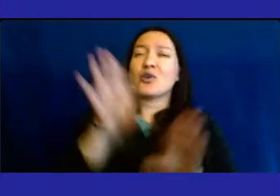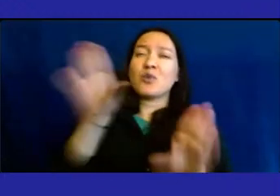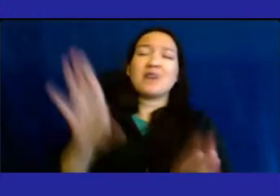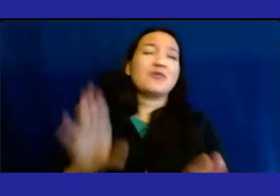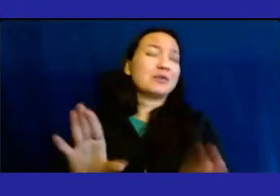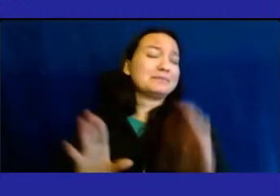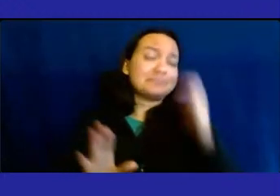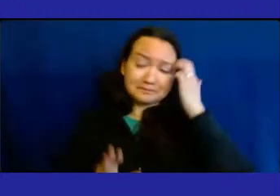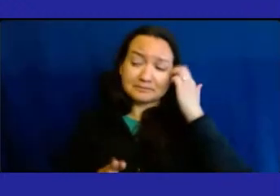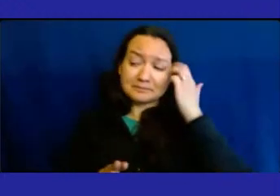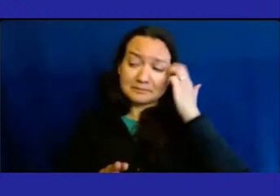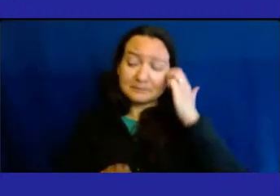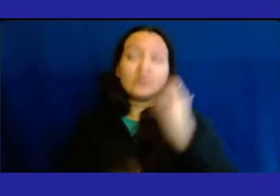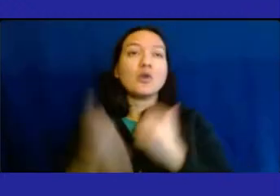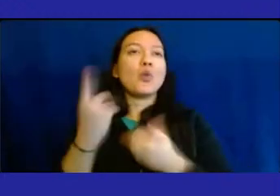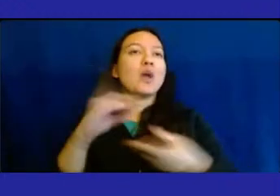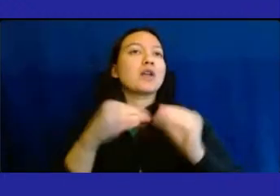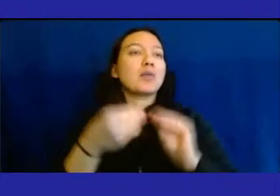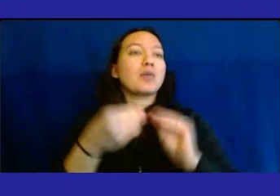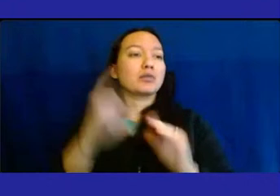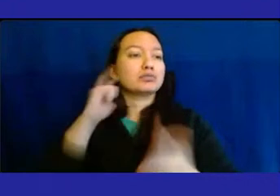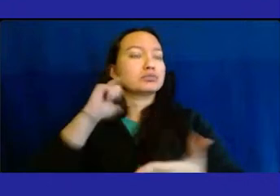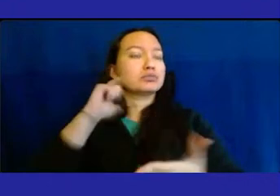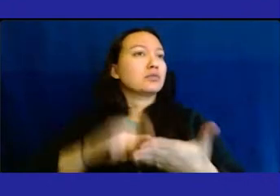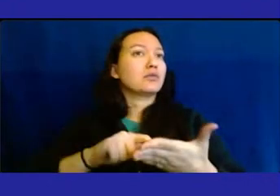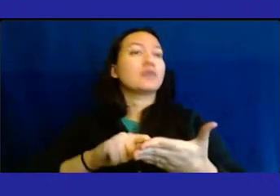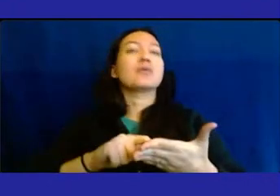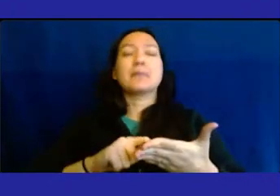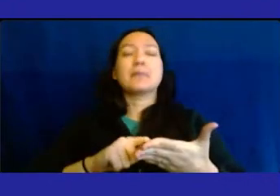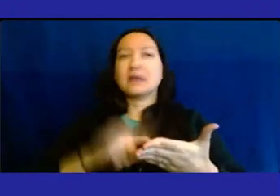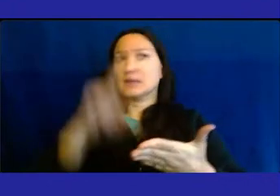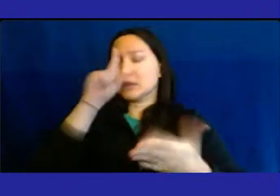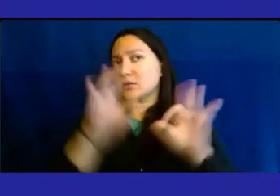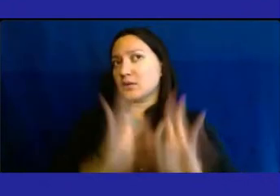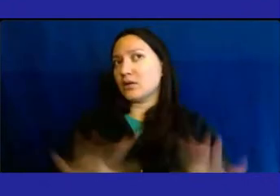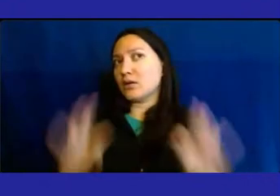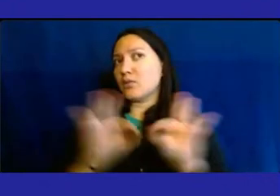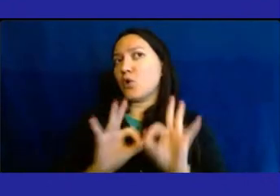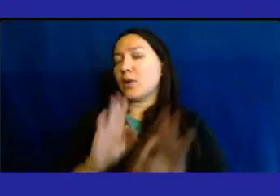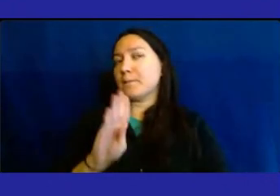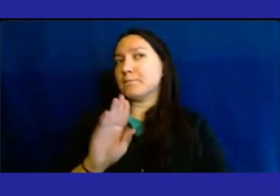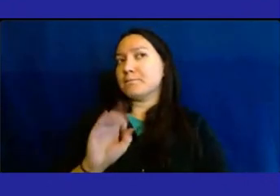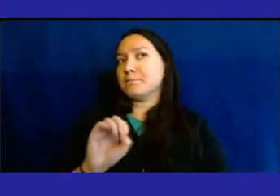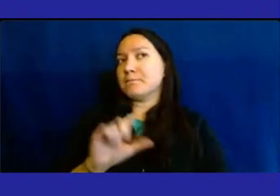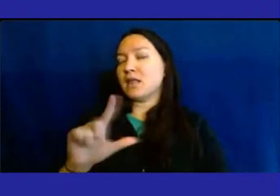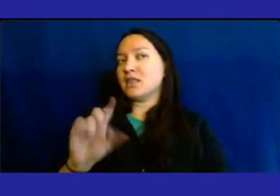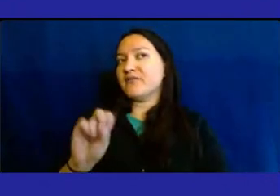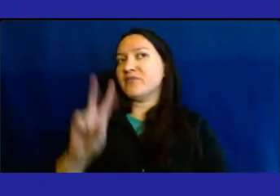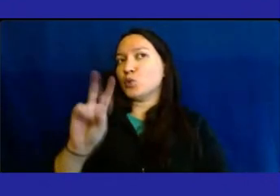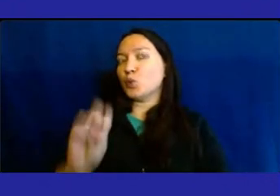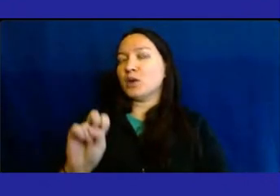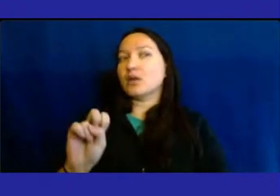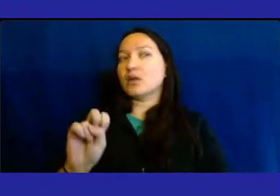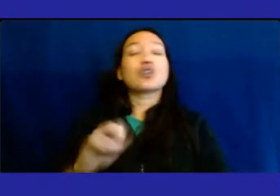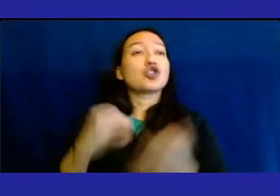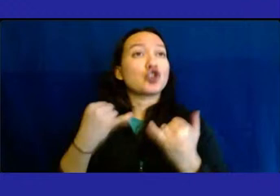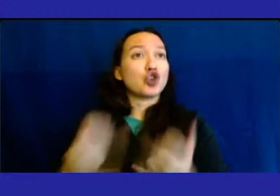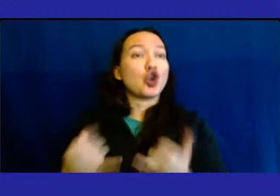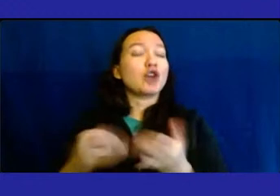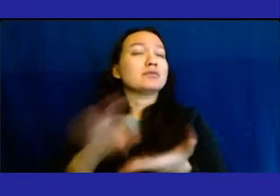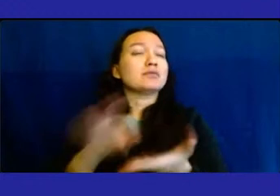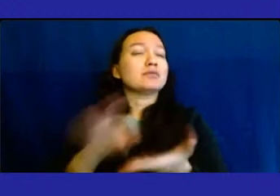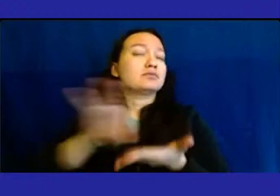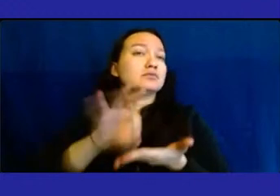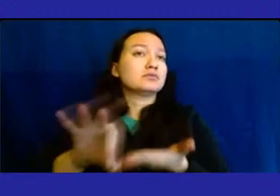One statistic, Michael, about Bellevue that I think is important for the public to understand is that the current census of Bellevue is